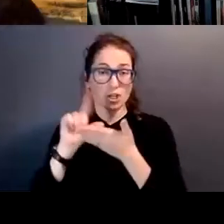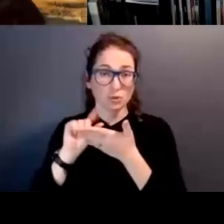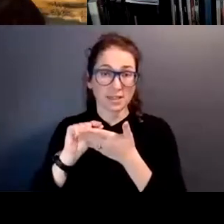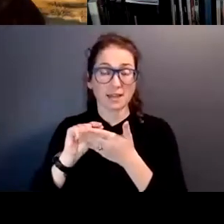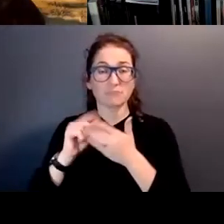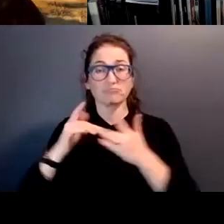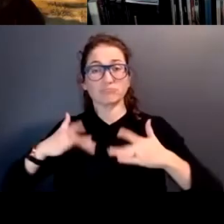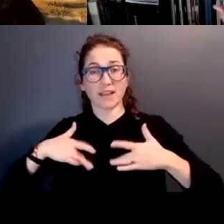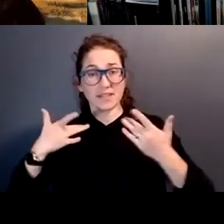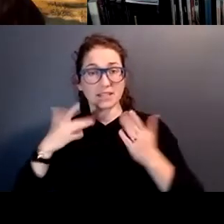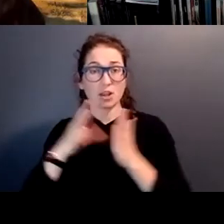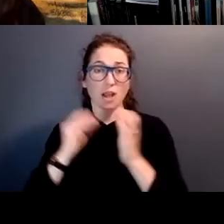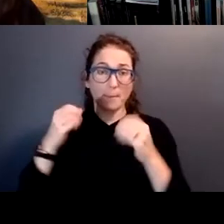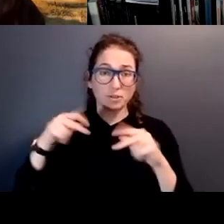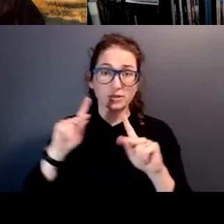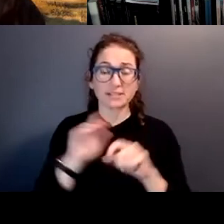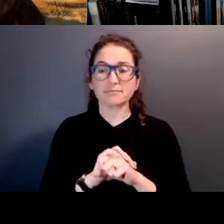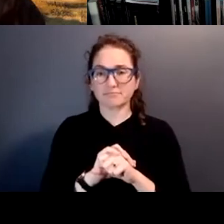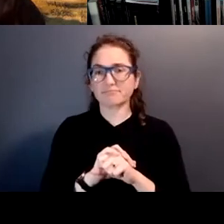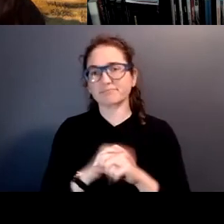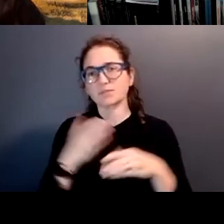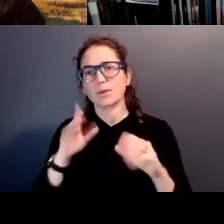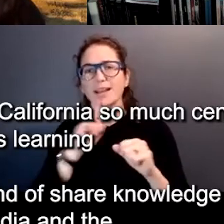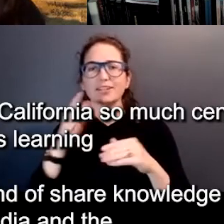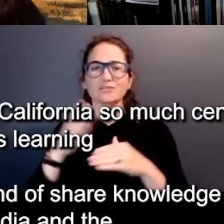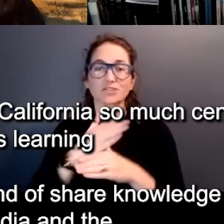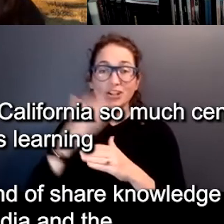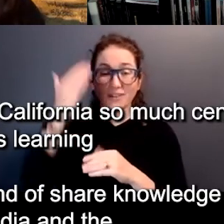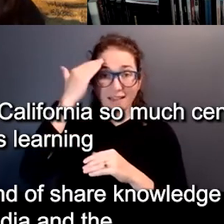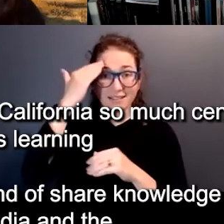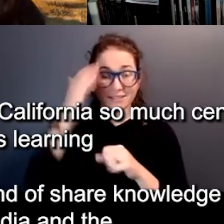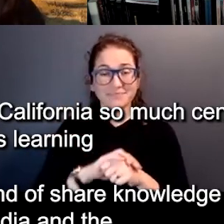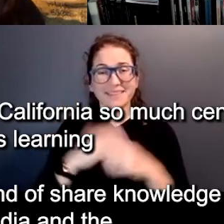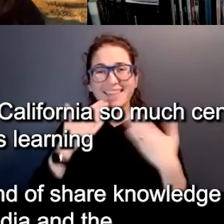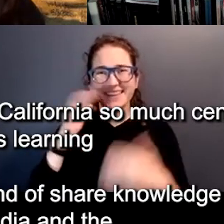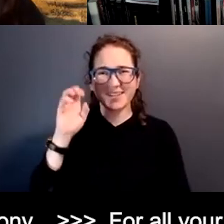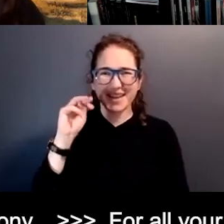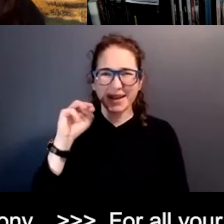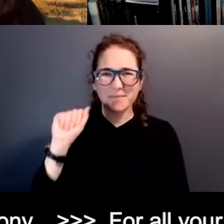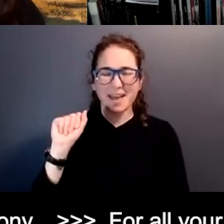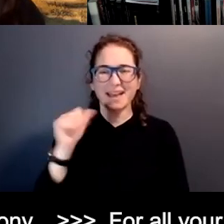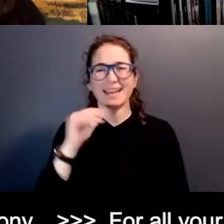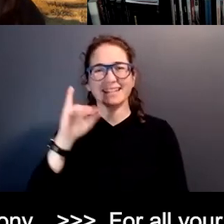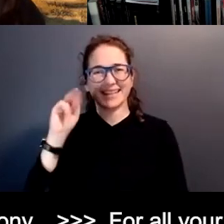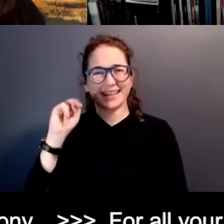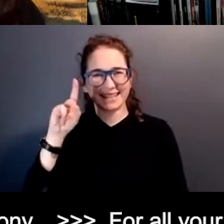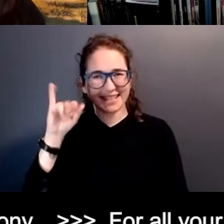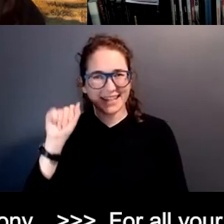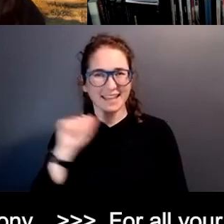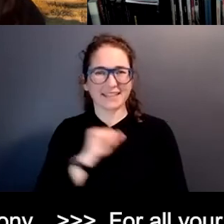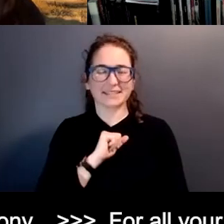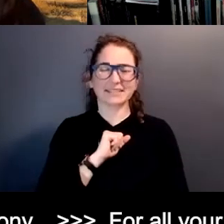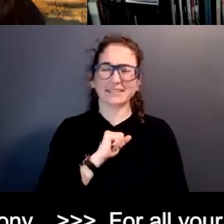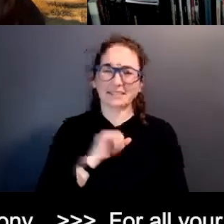opportunities. So I, that's just a way to kind of share a knowledge. And I thank you, Emma and India and, and the company,